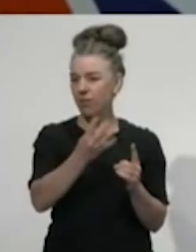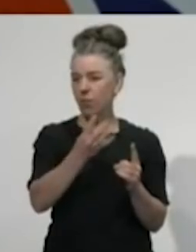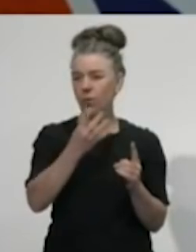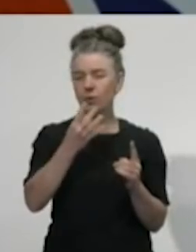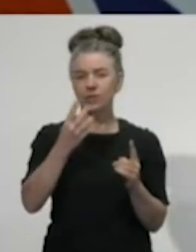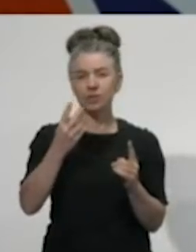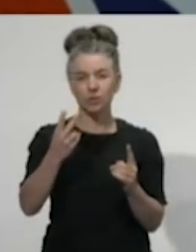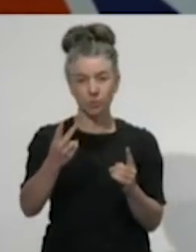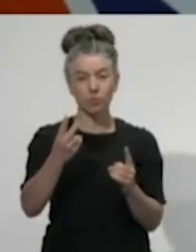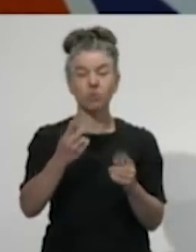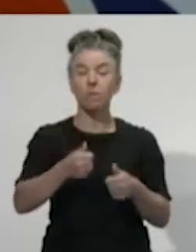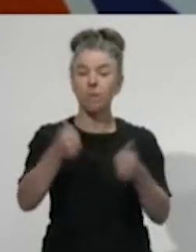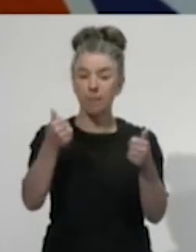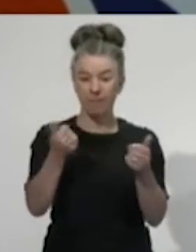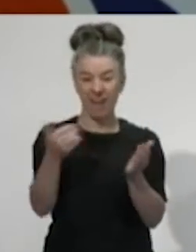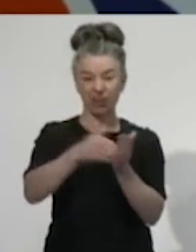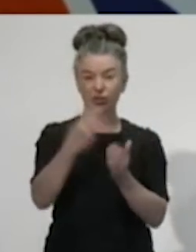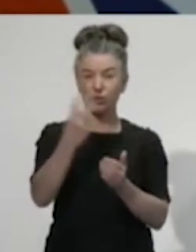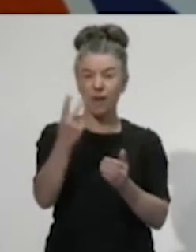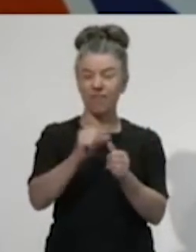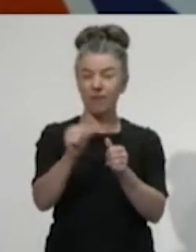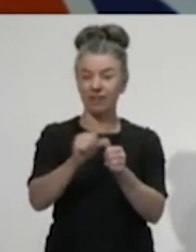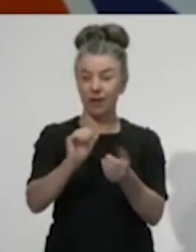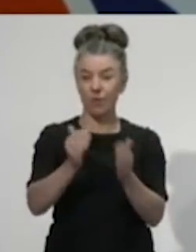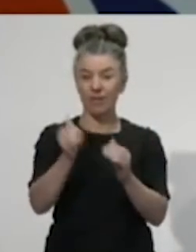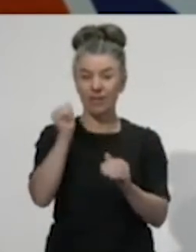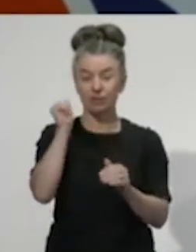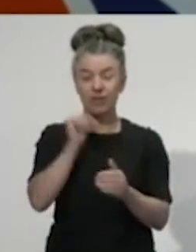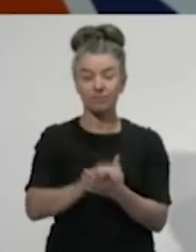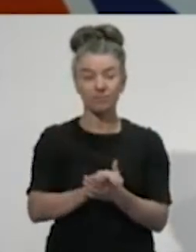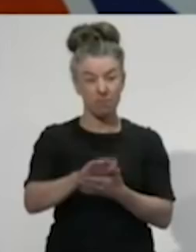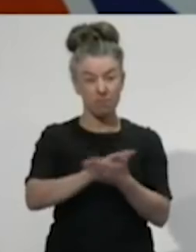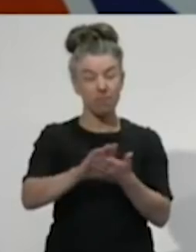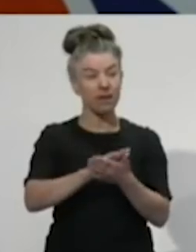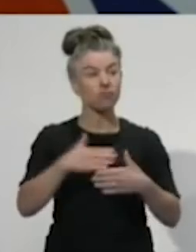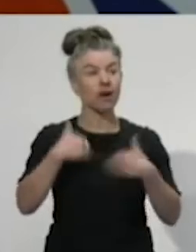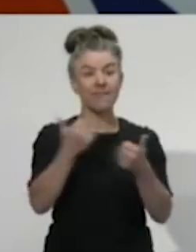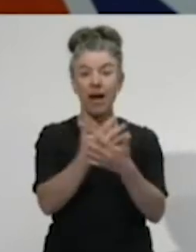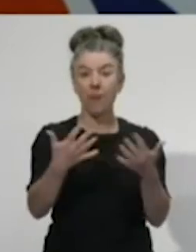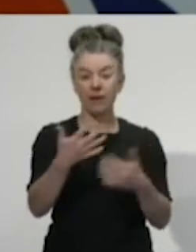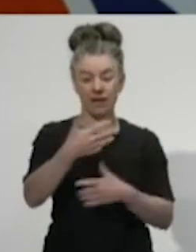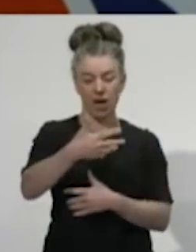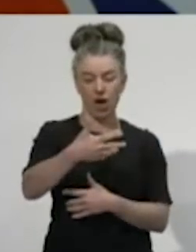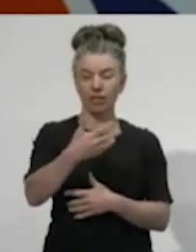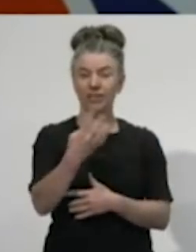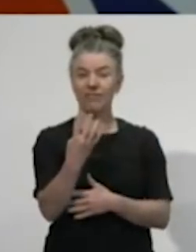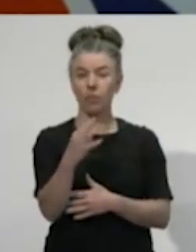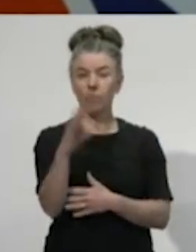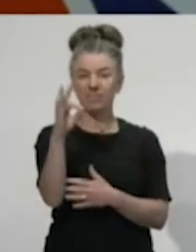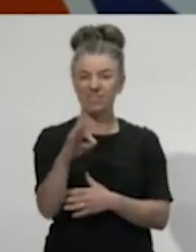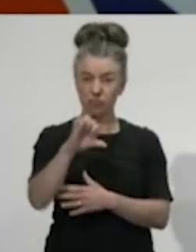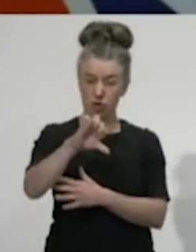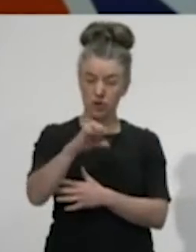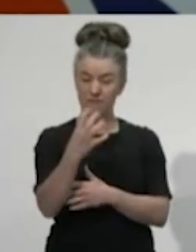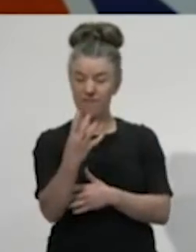-19, an increase of 12 on yesterday, and the overall percentage increases to 94%. Again today there are just two